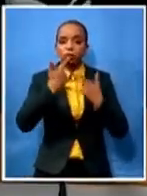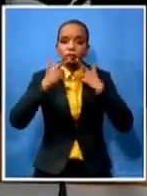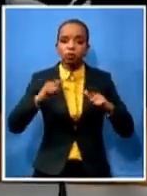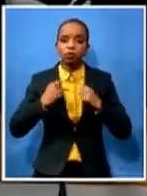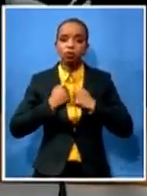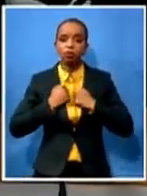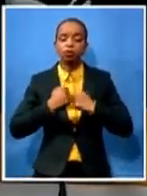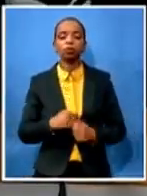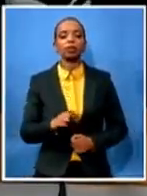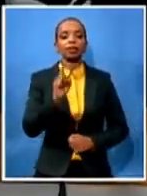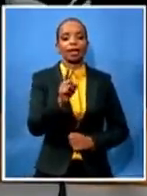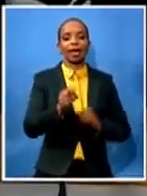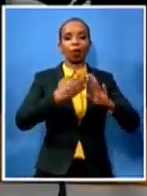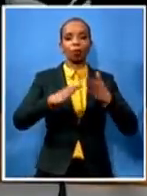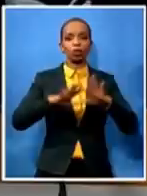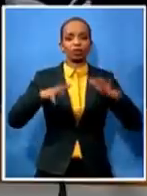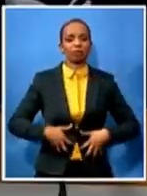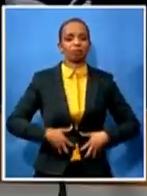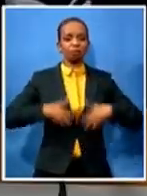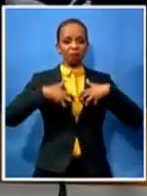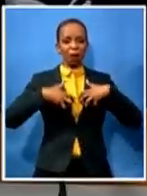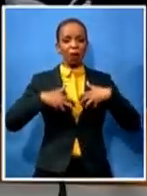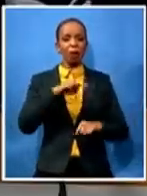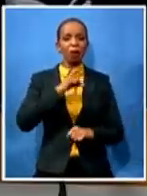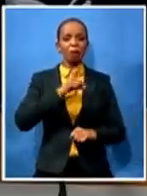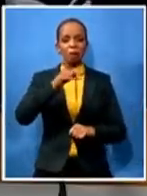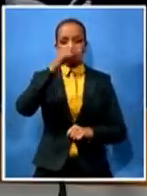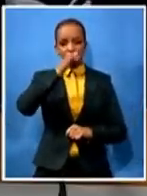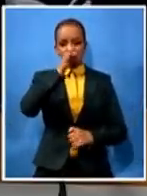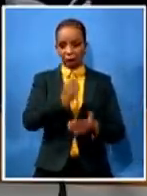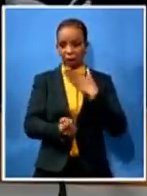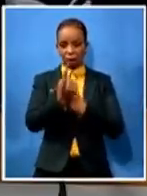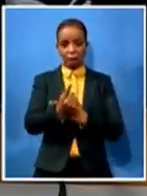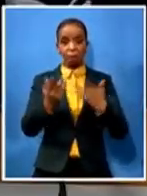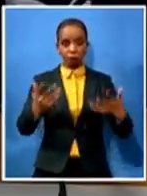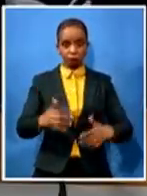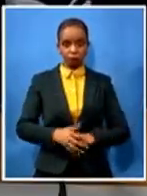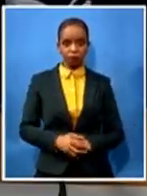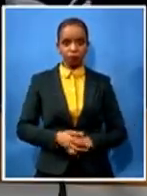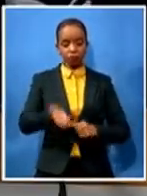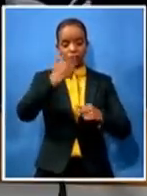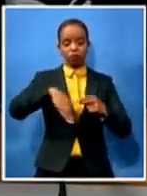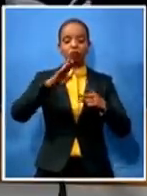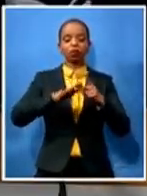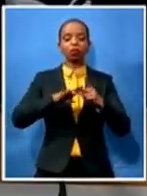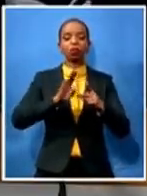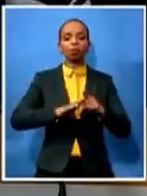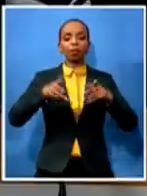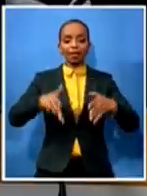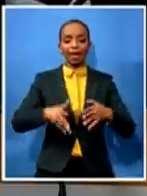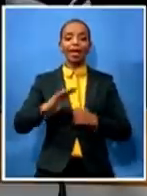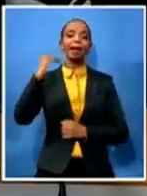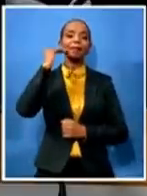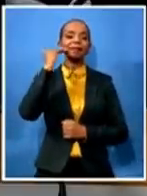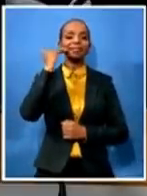crime the second one chair as we speak here in bramfonte easy kyle temp where